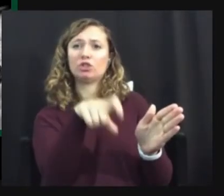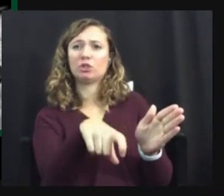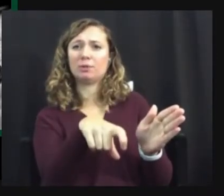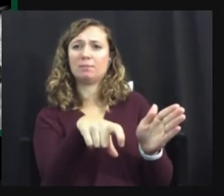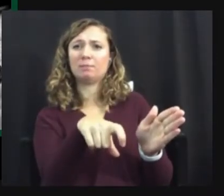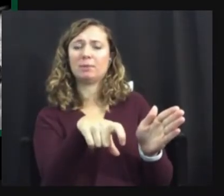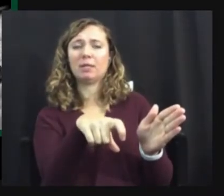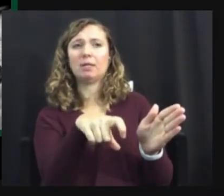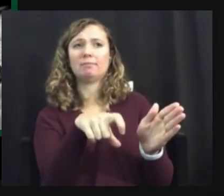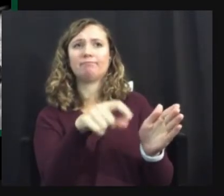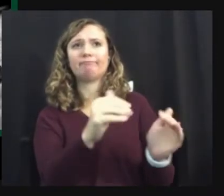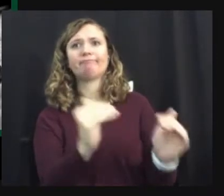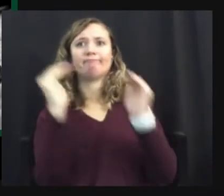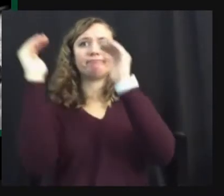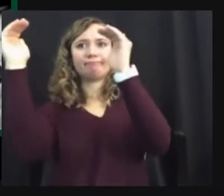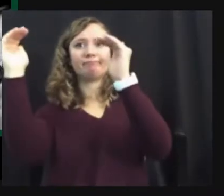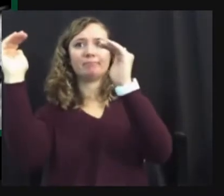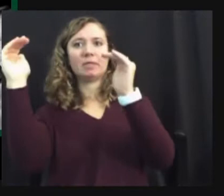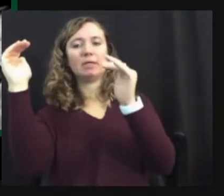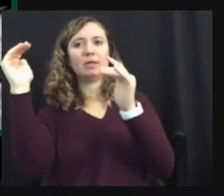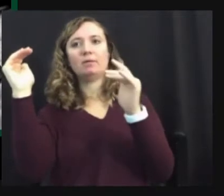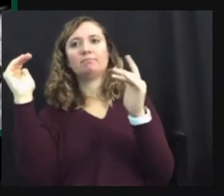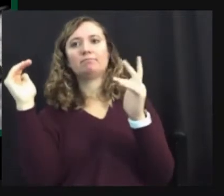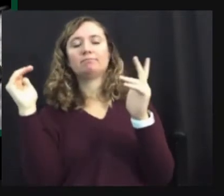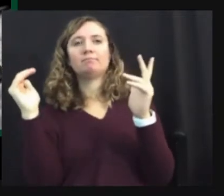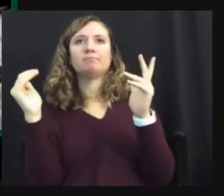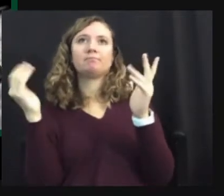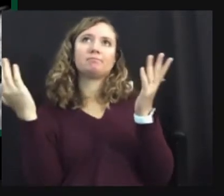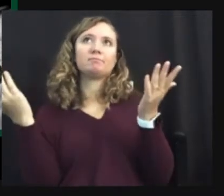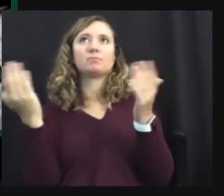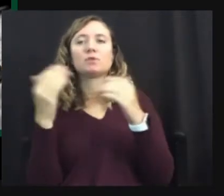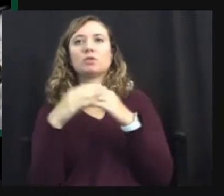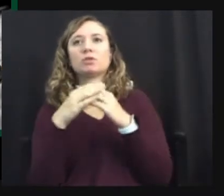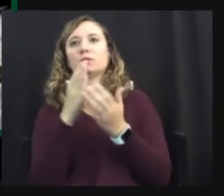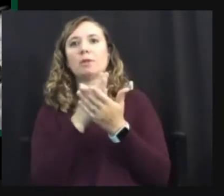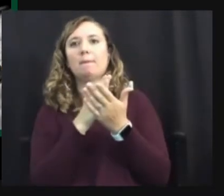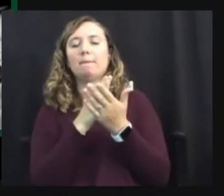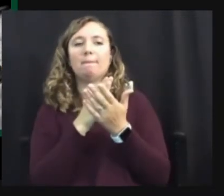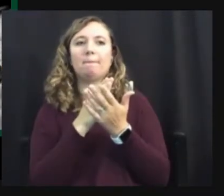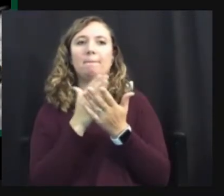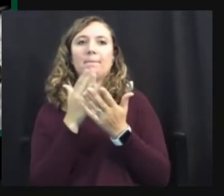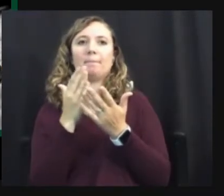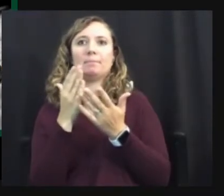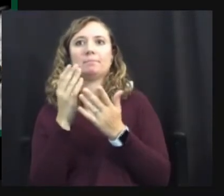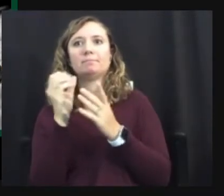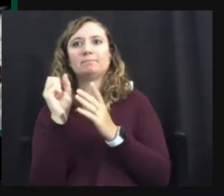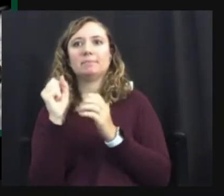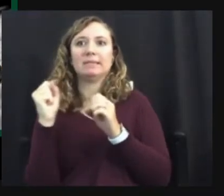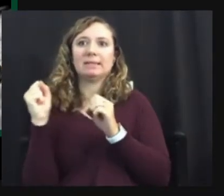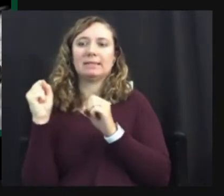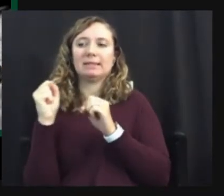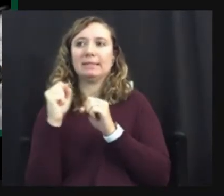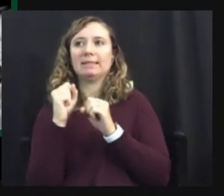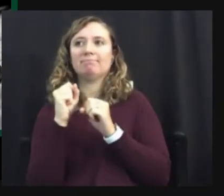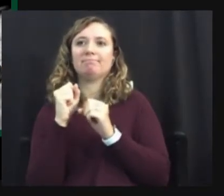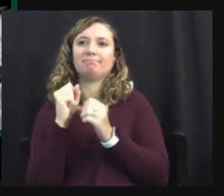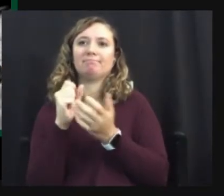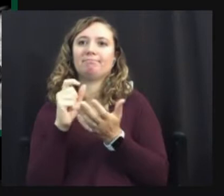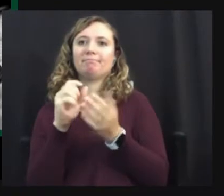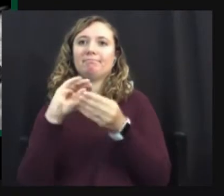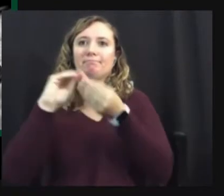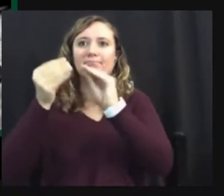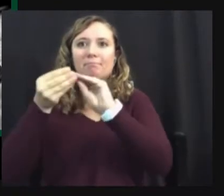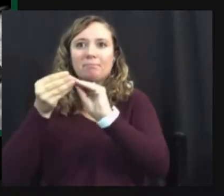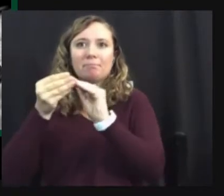measuring up to a certain standard that's, you know, some based on some statistical average, right? It's not a,